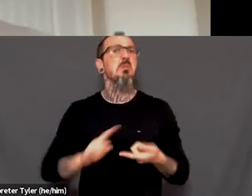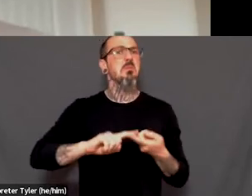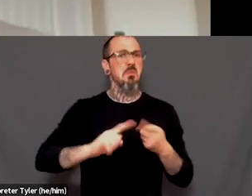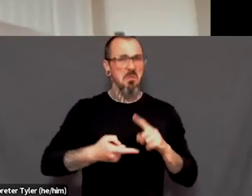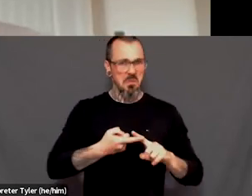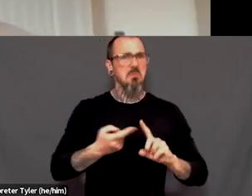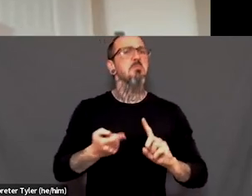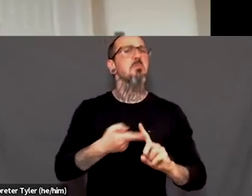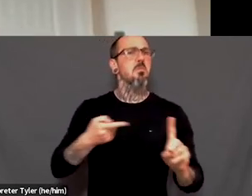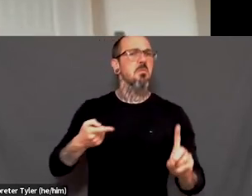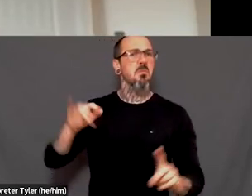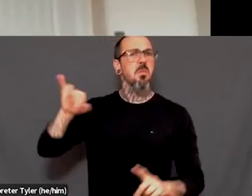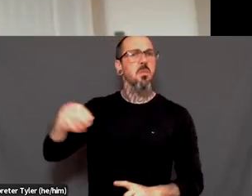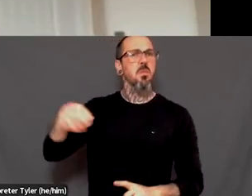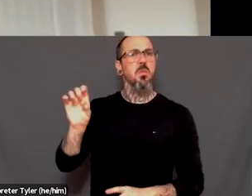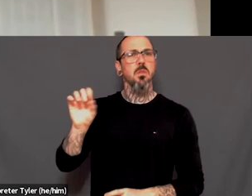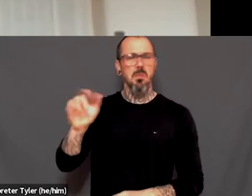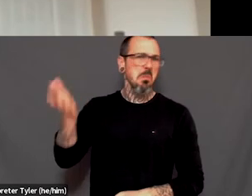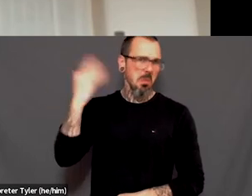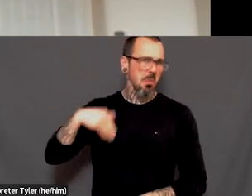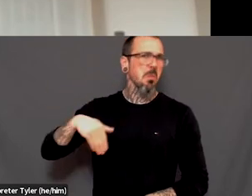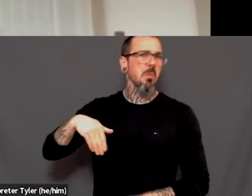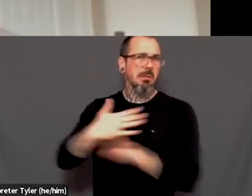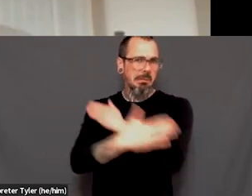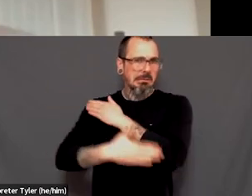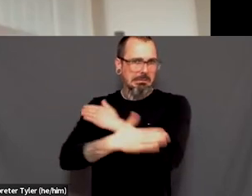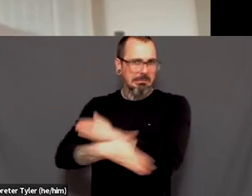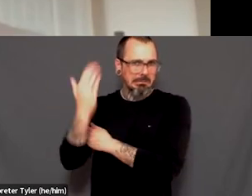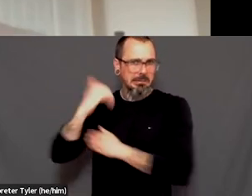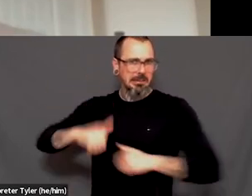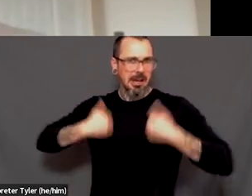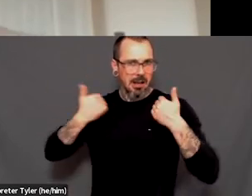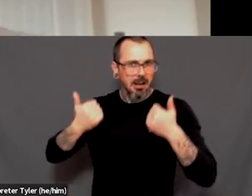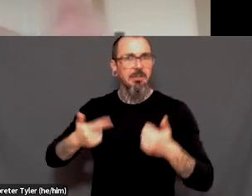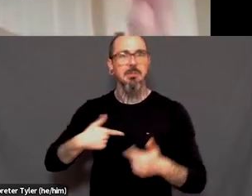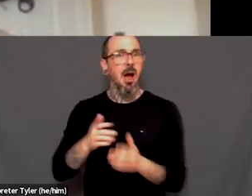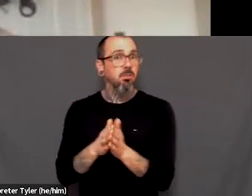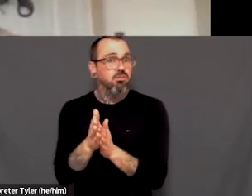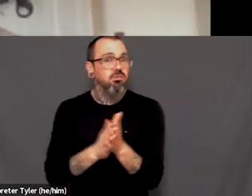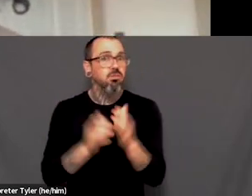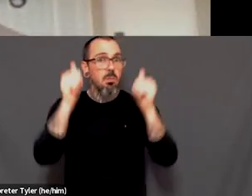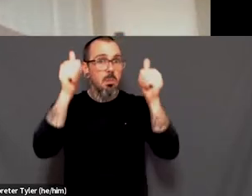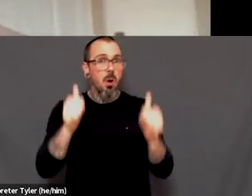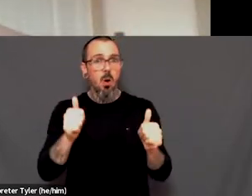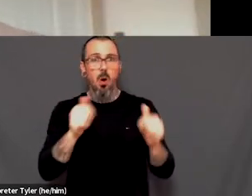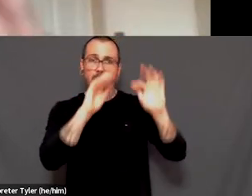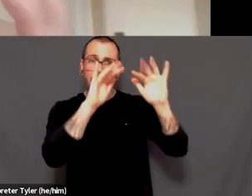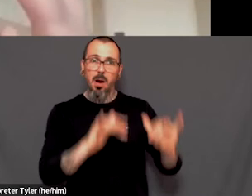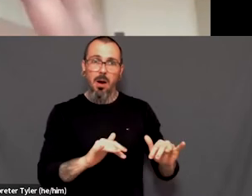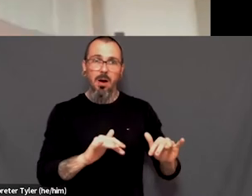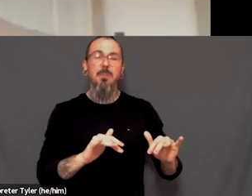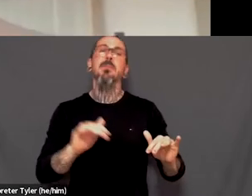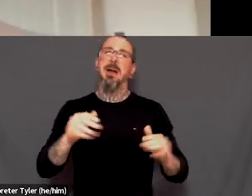mostly because I wanted to create a poster in Arabic and like, wanted it to be like